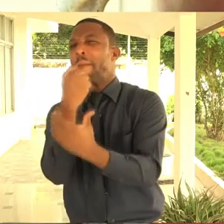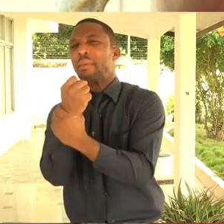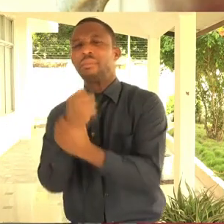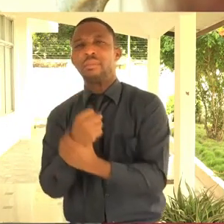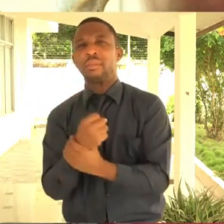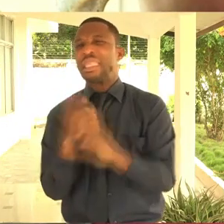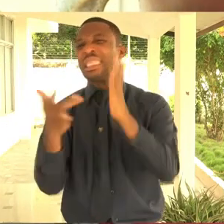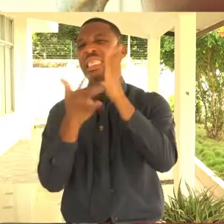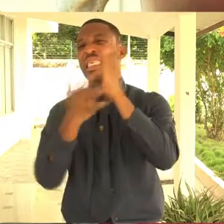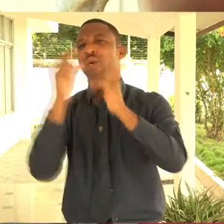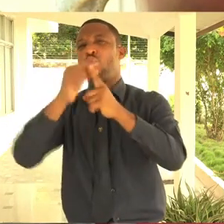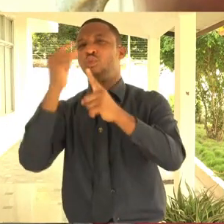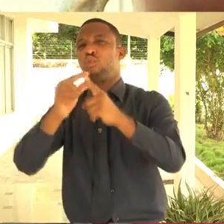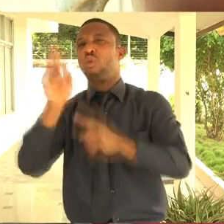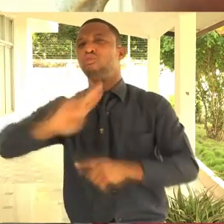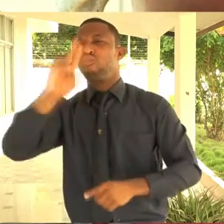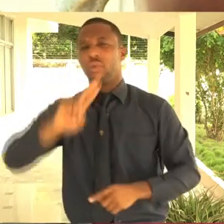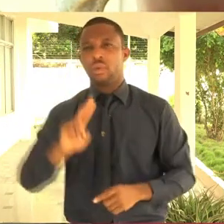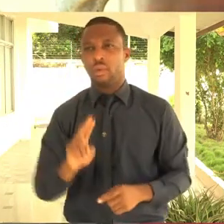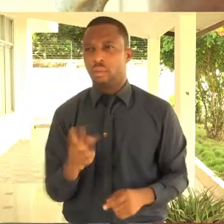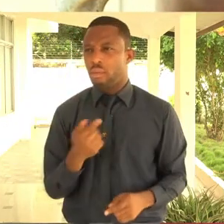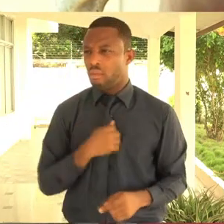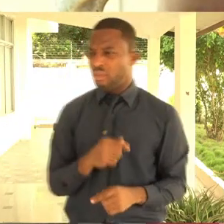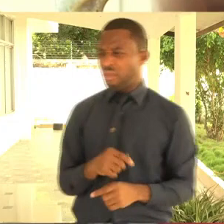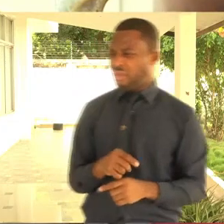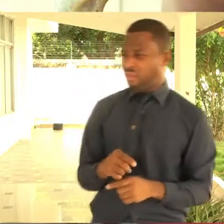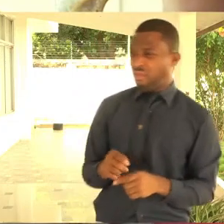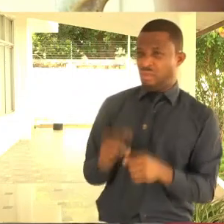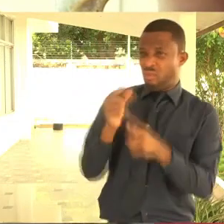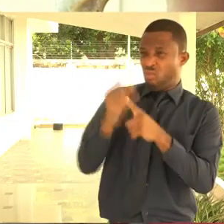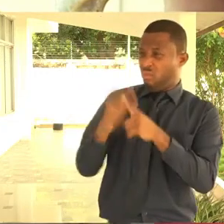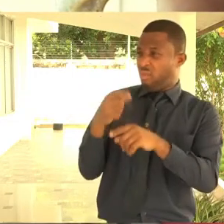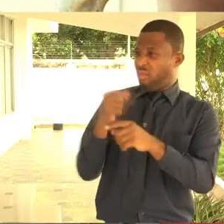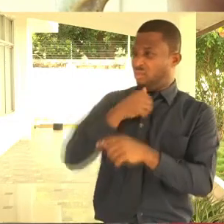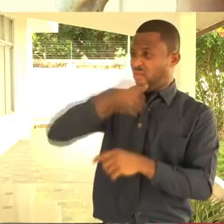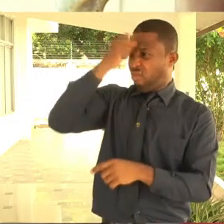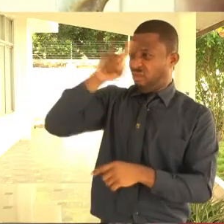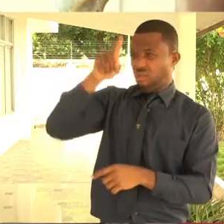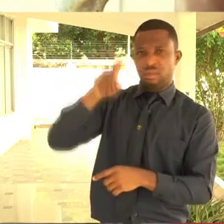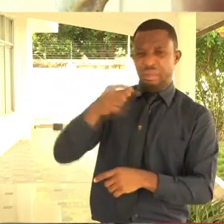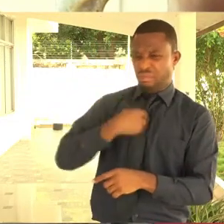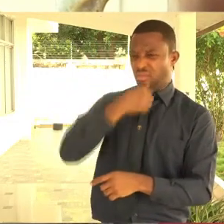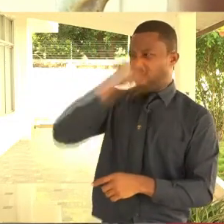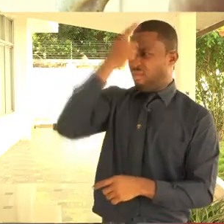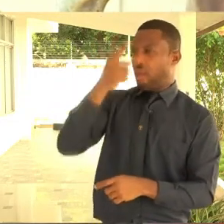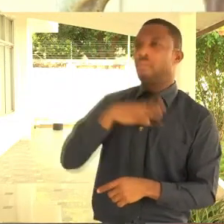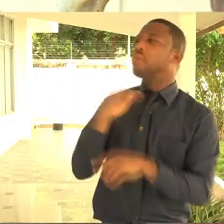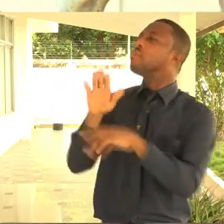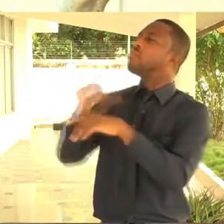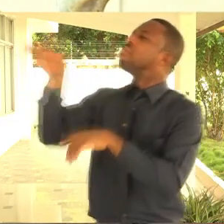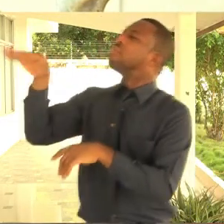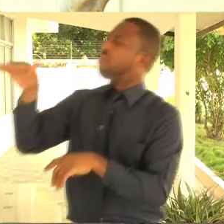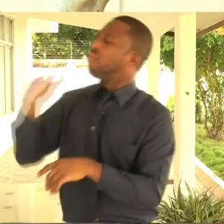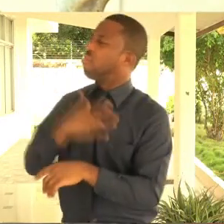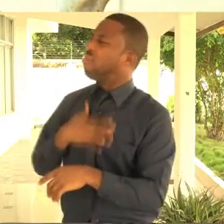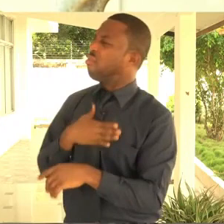here and there. But so I was also flowing with the speaker and he looked